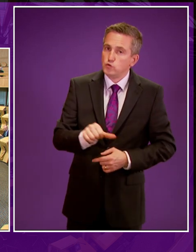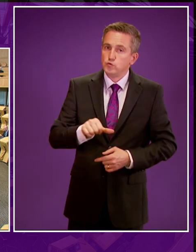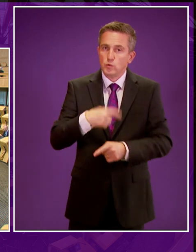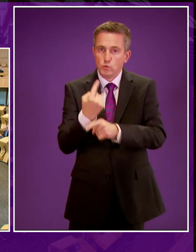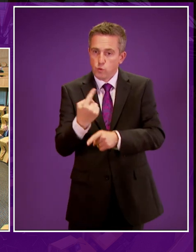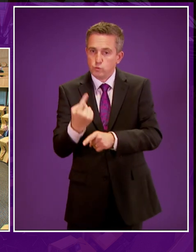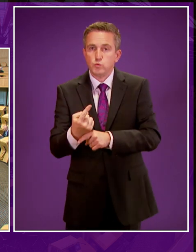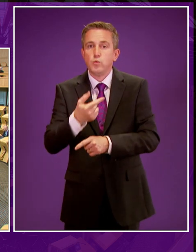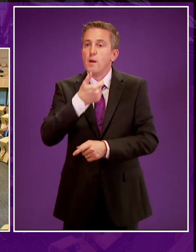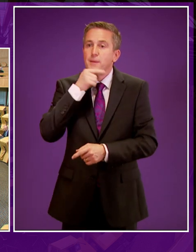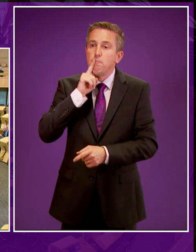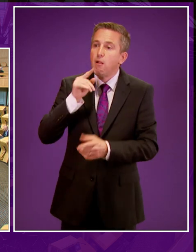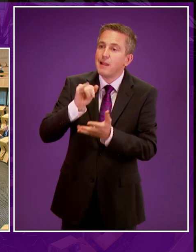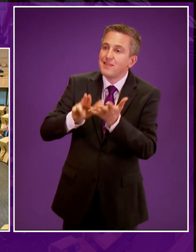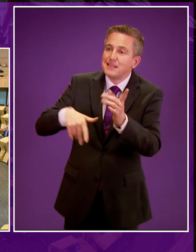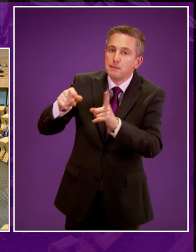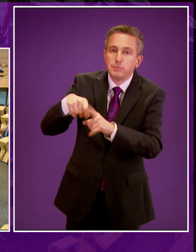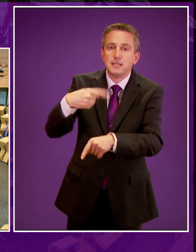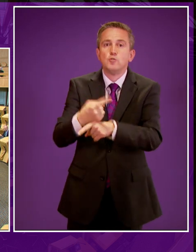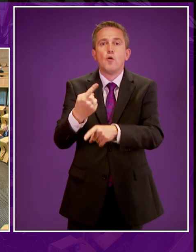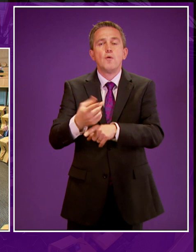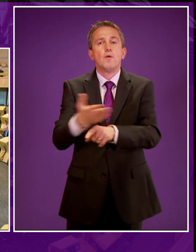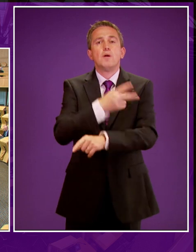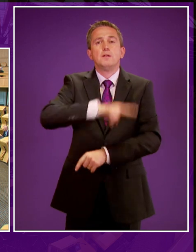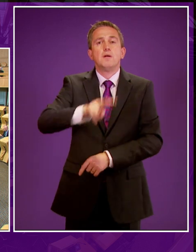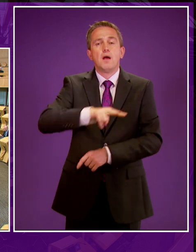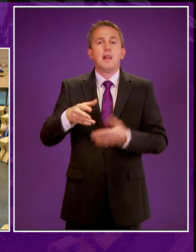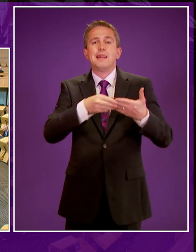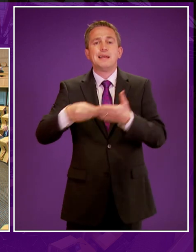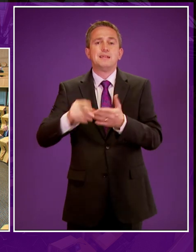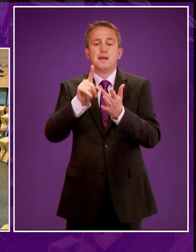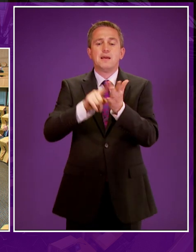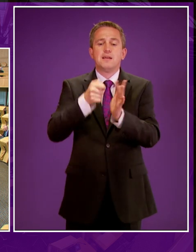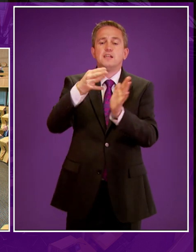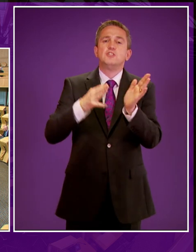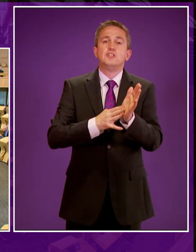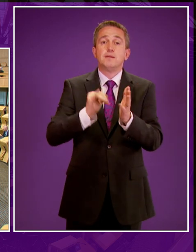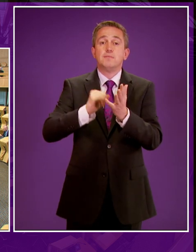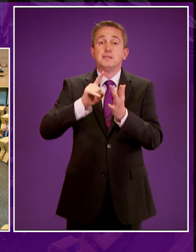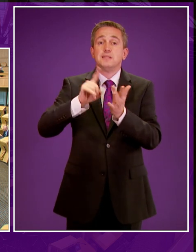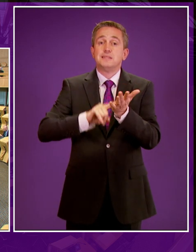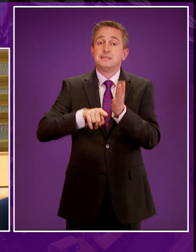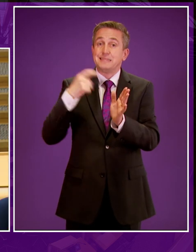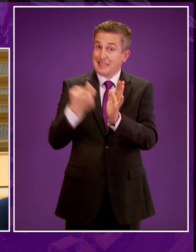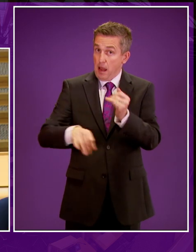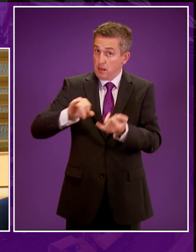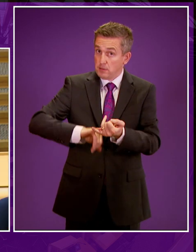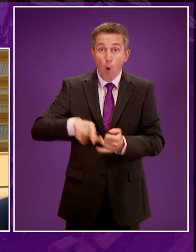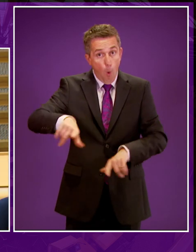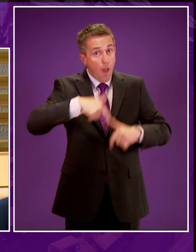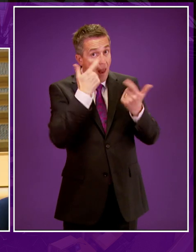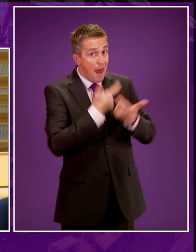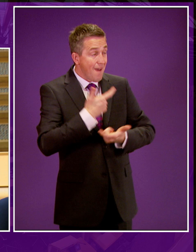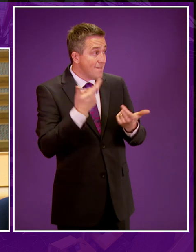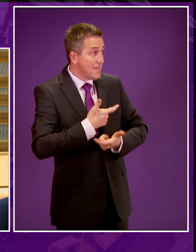to those in their own party. And they can start with their former deputy leader, Jim Sillars, who has said, Oh, they're laughing. They're laughing